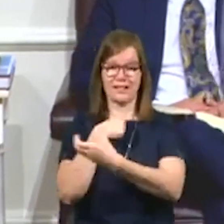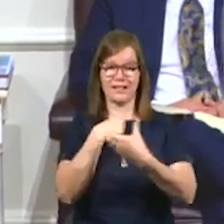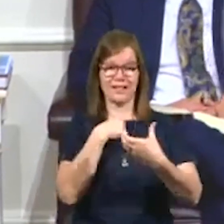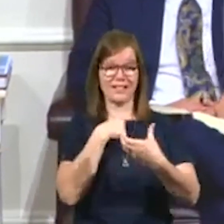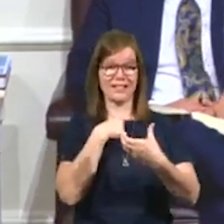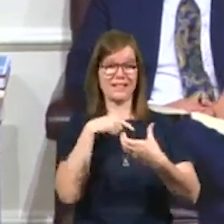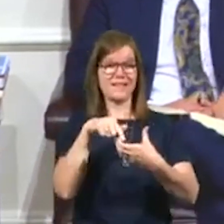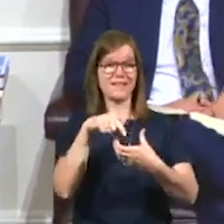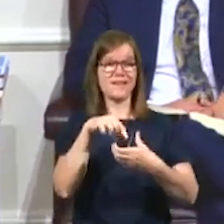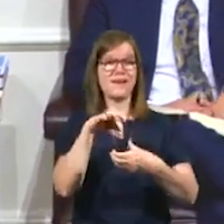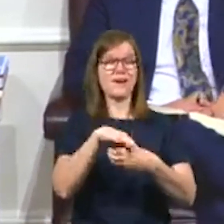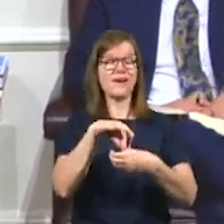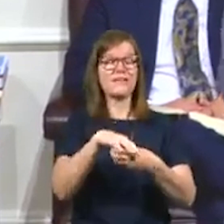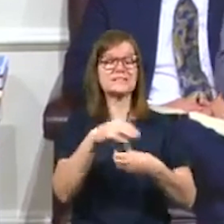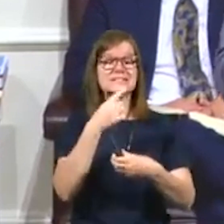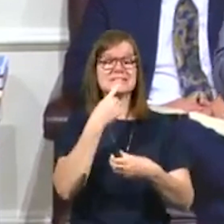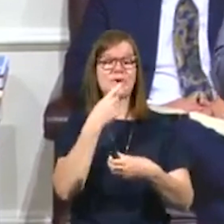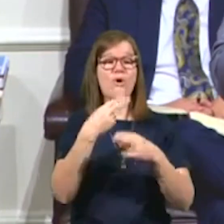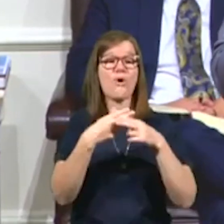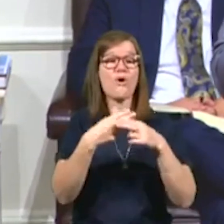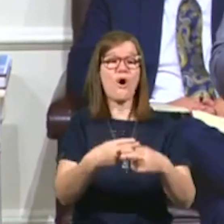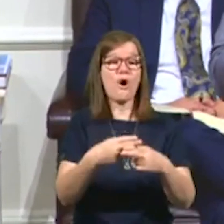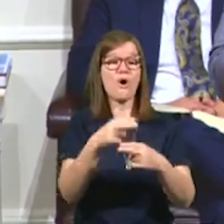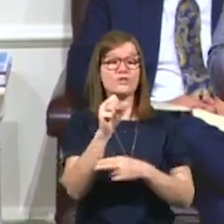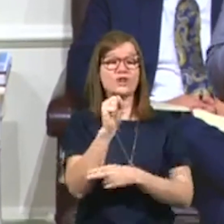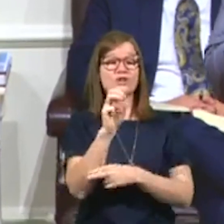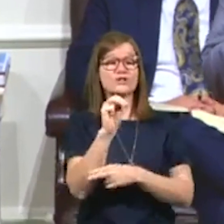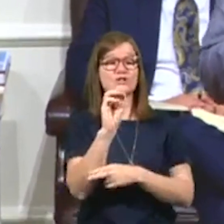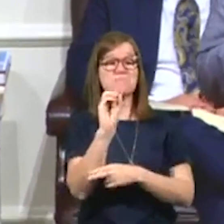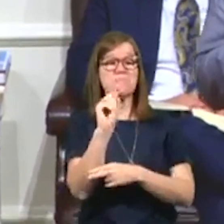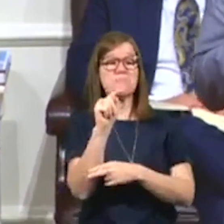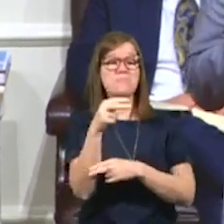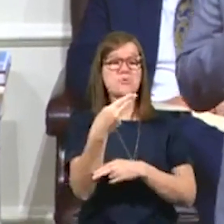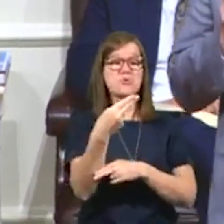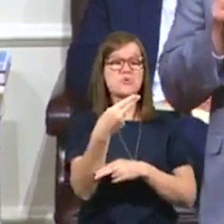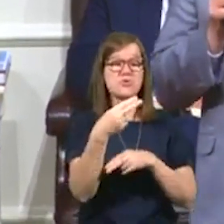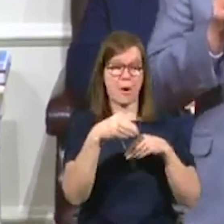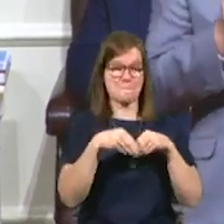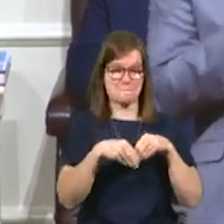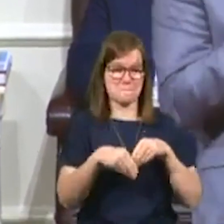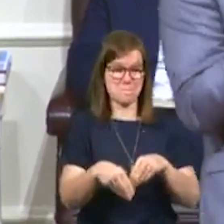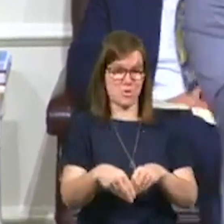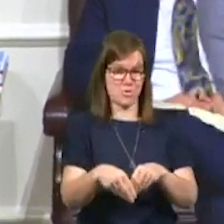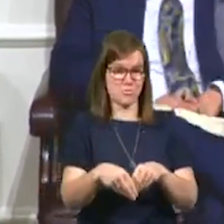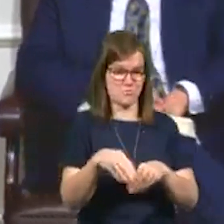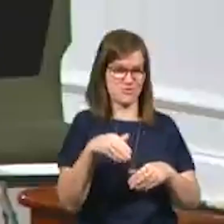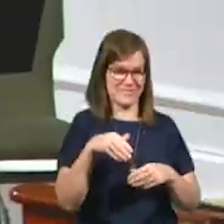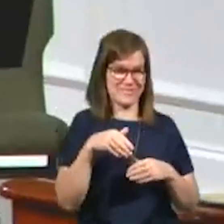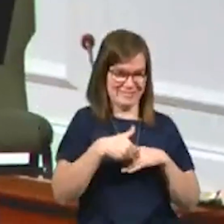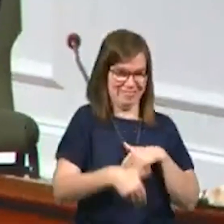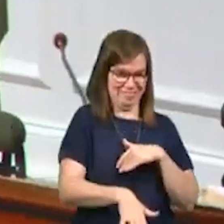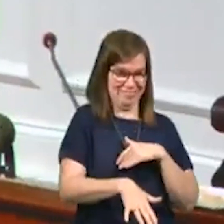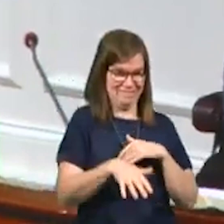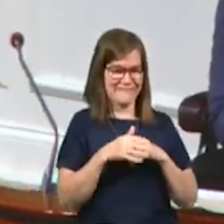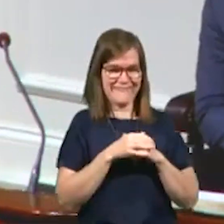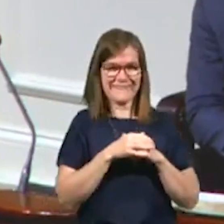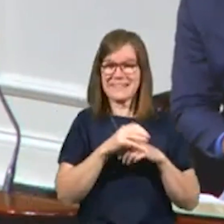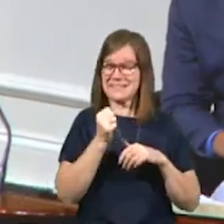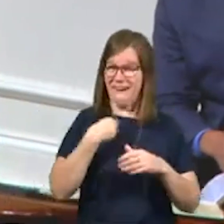called, it was called smooth move. That was the name of it. And I had taken a whole cup